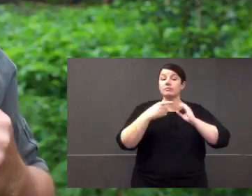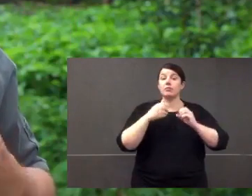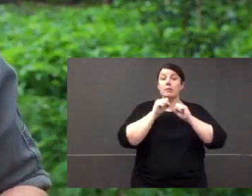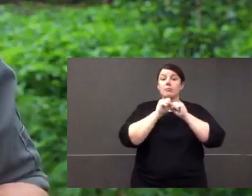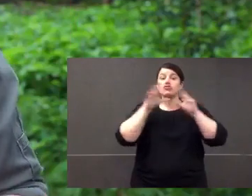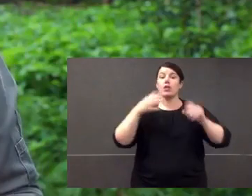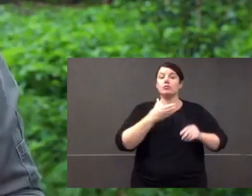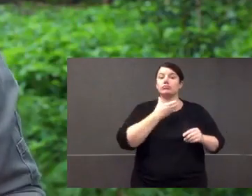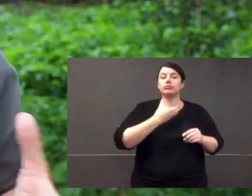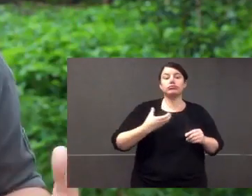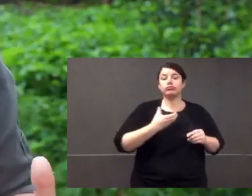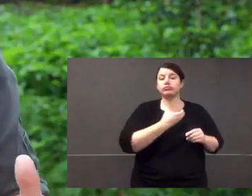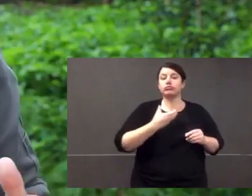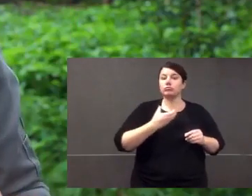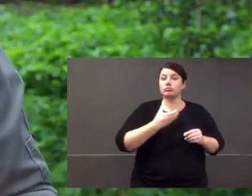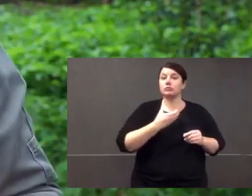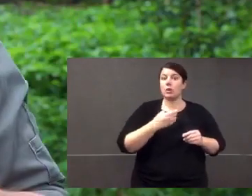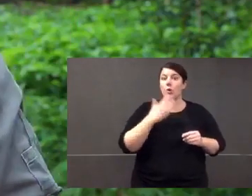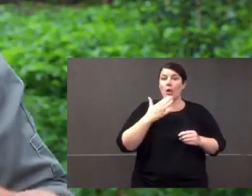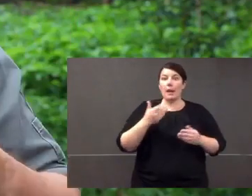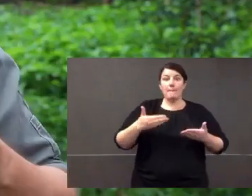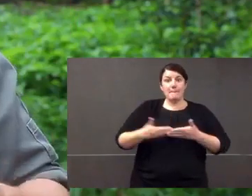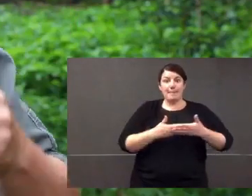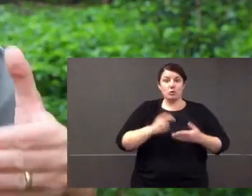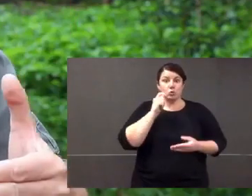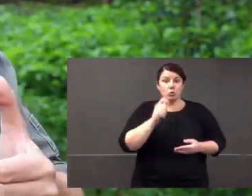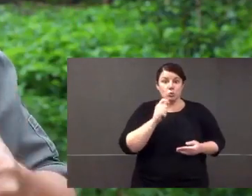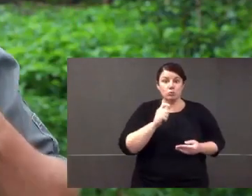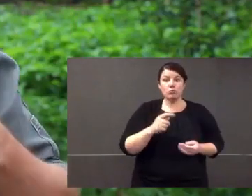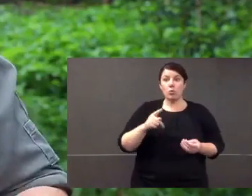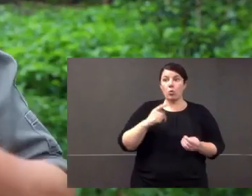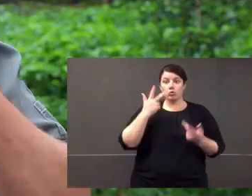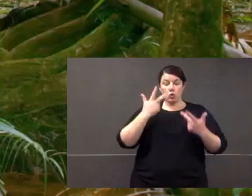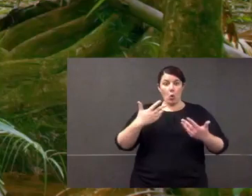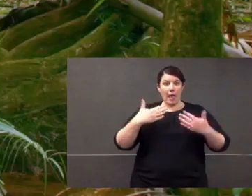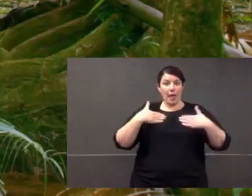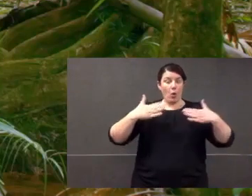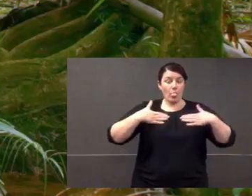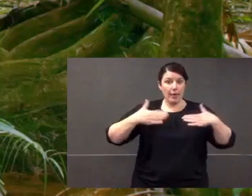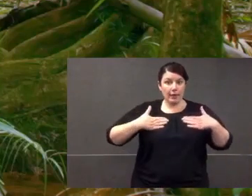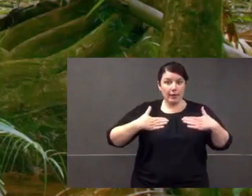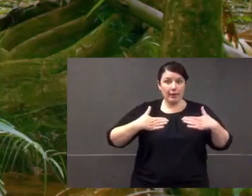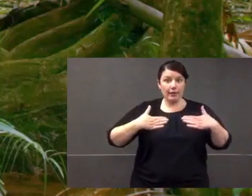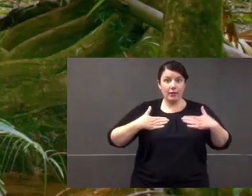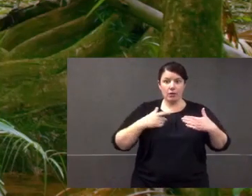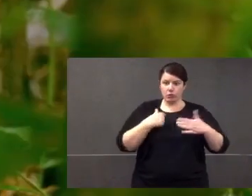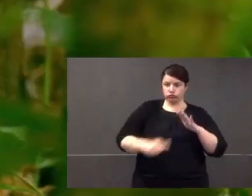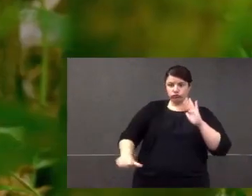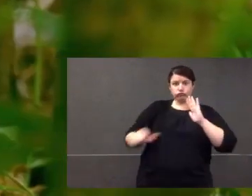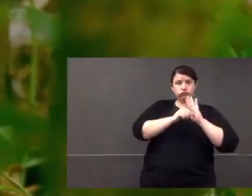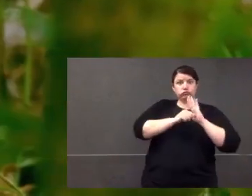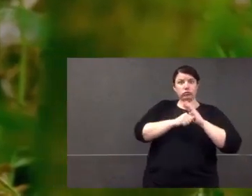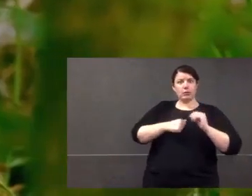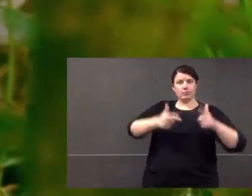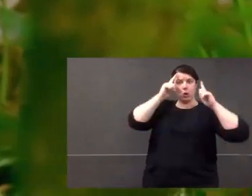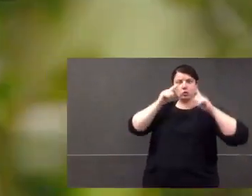beautiful bright coloration on the head and neck and that gets brighter when it's breeding season. So cassowaries can indicate their health,